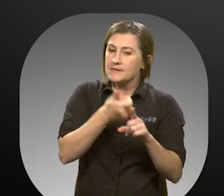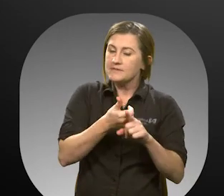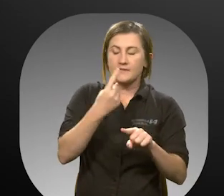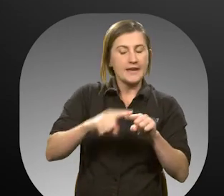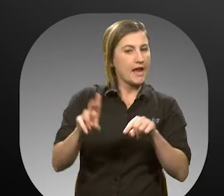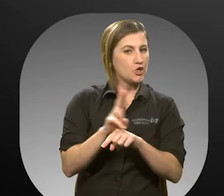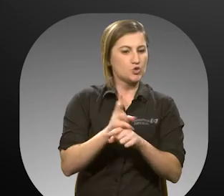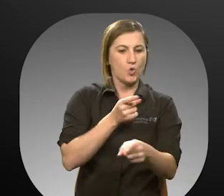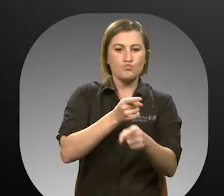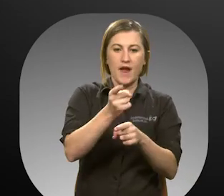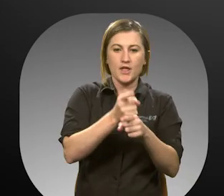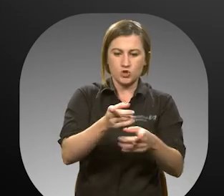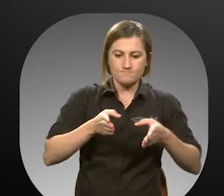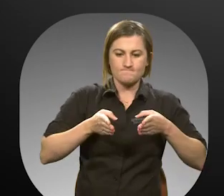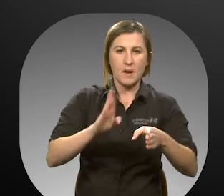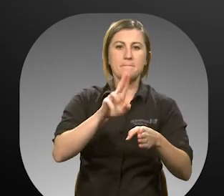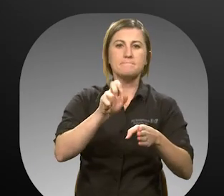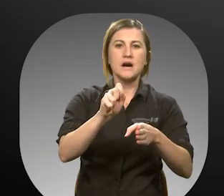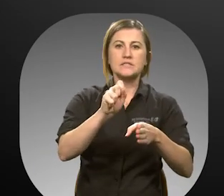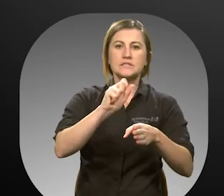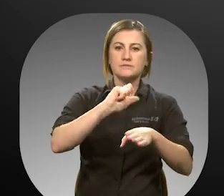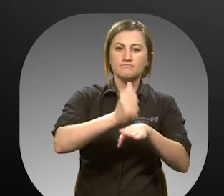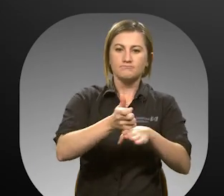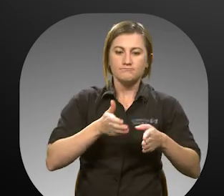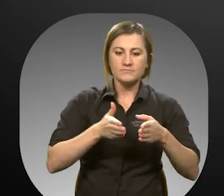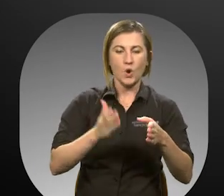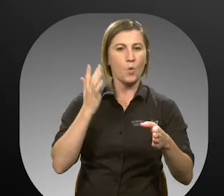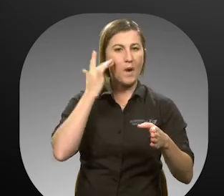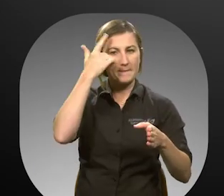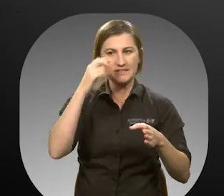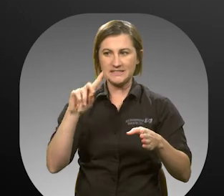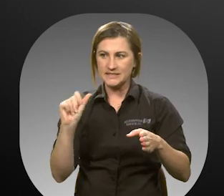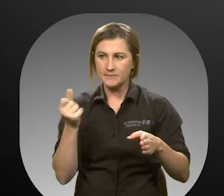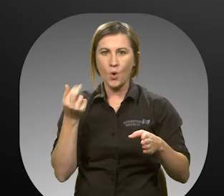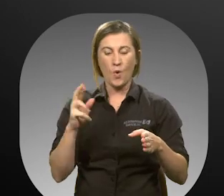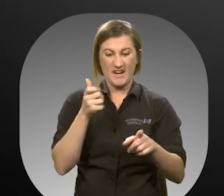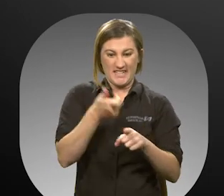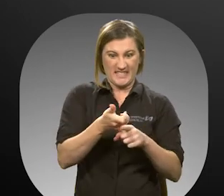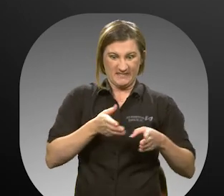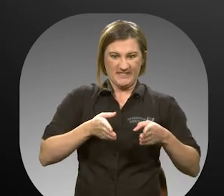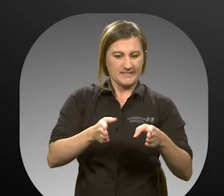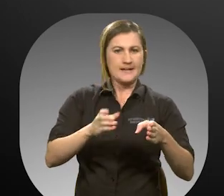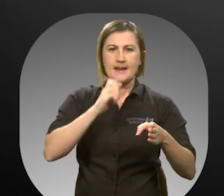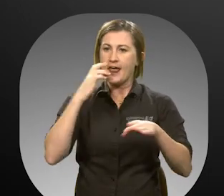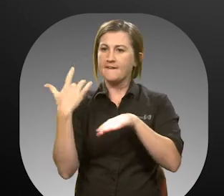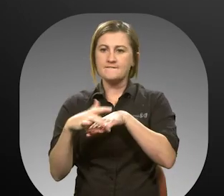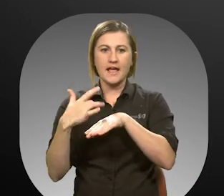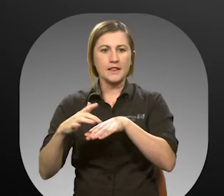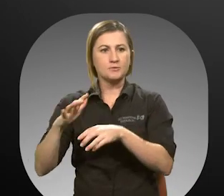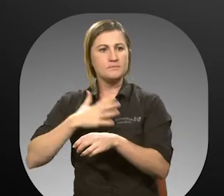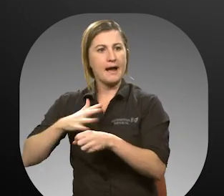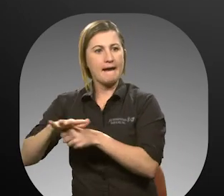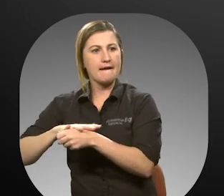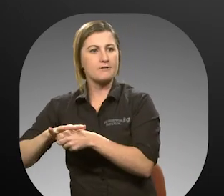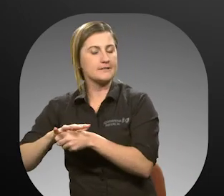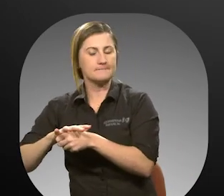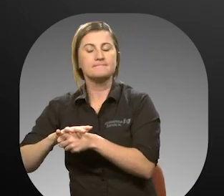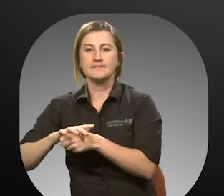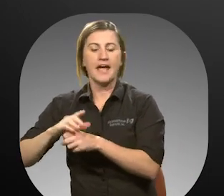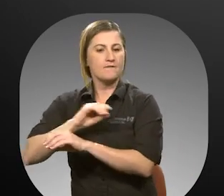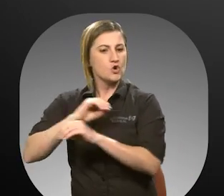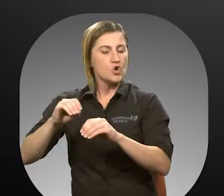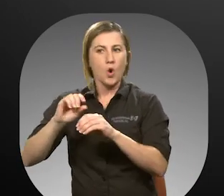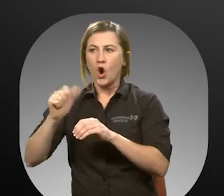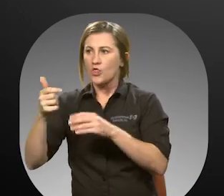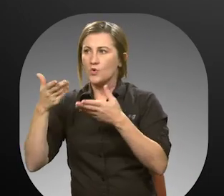use Votran regular fixed-route bus service because of a disability or when fixed-route service is not available in your area and you have